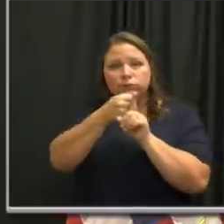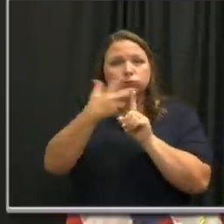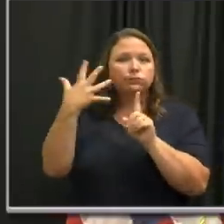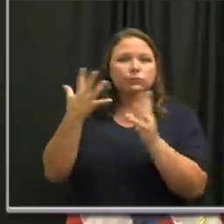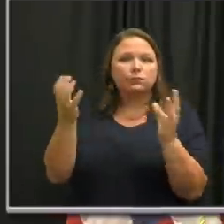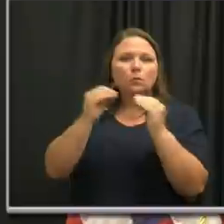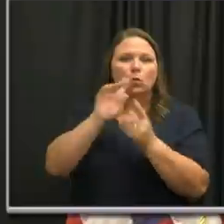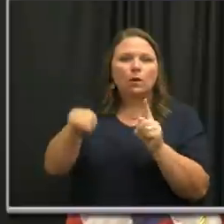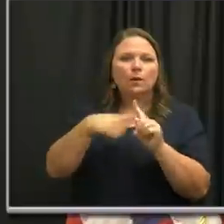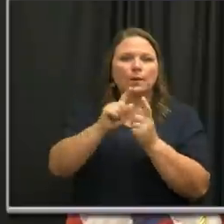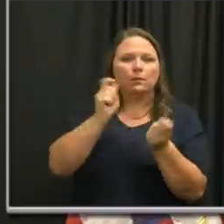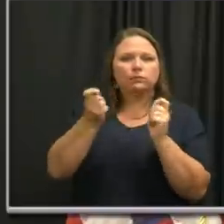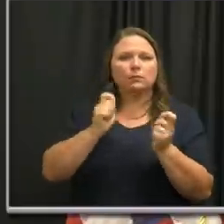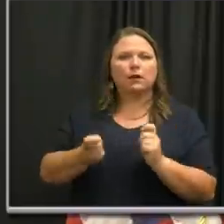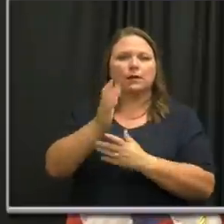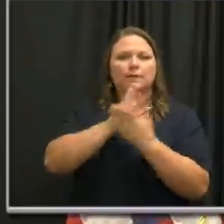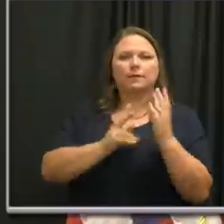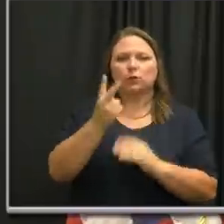about this modified Phase 2.